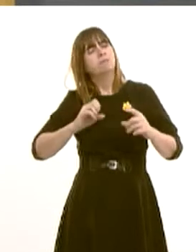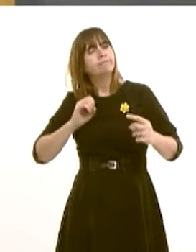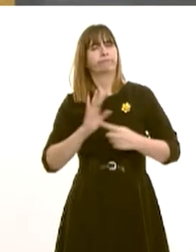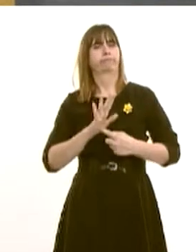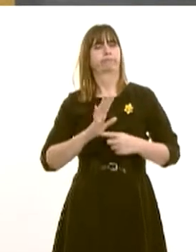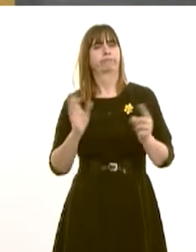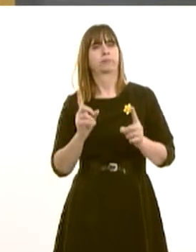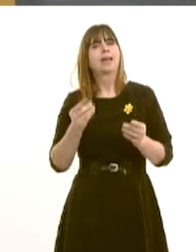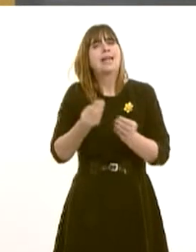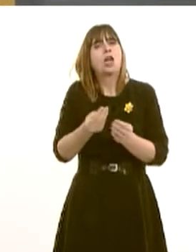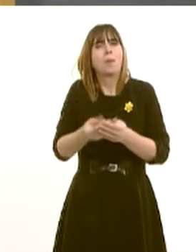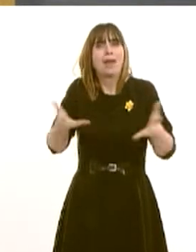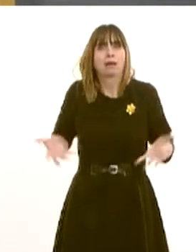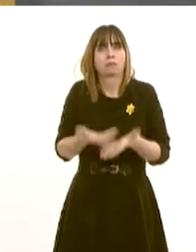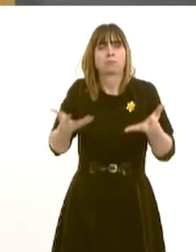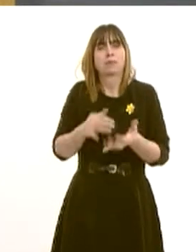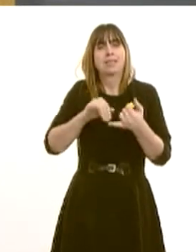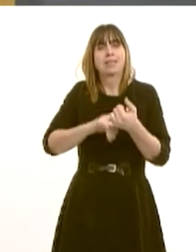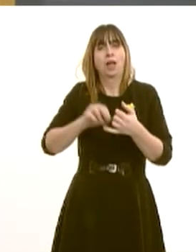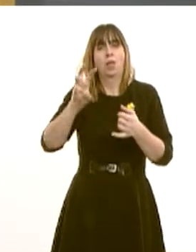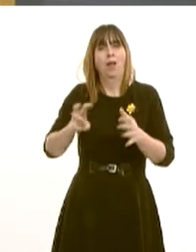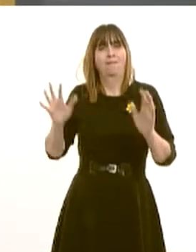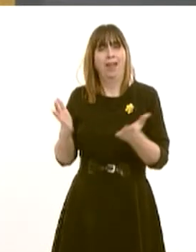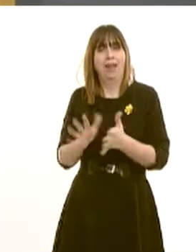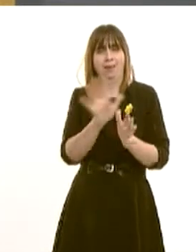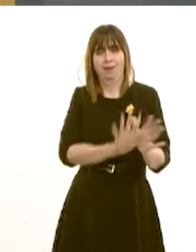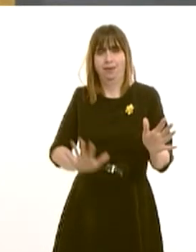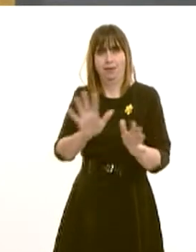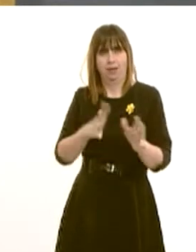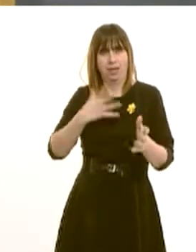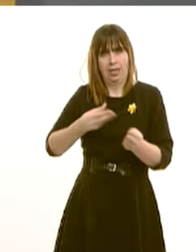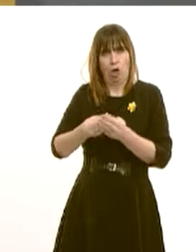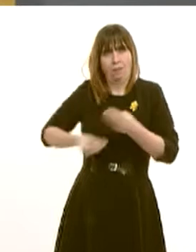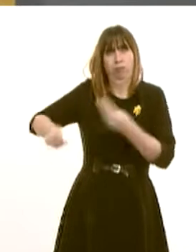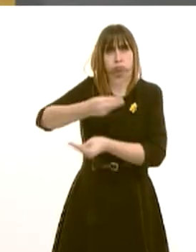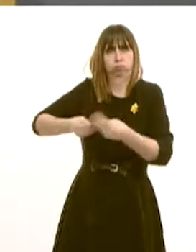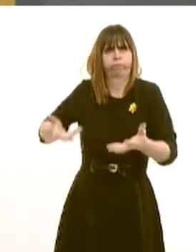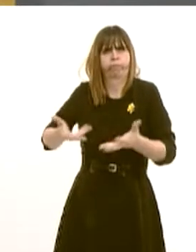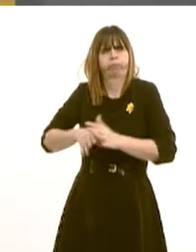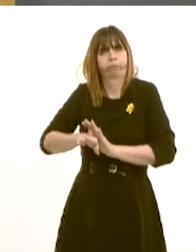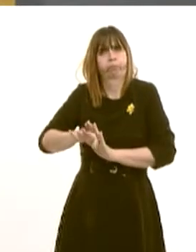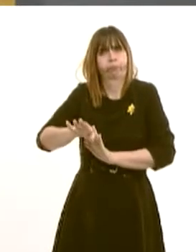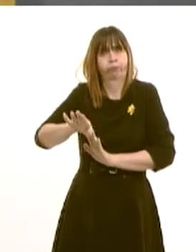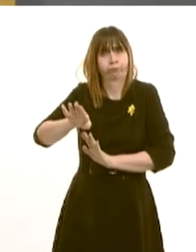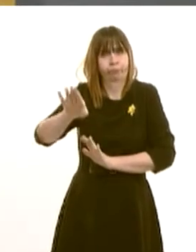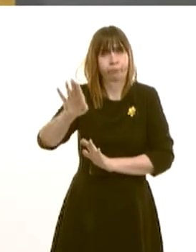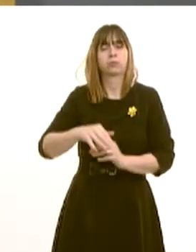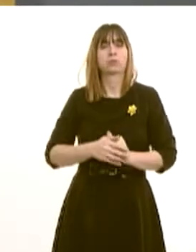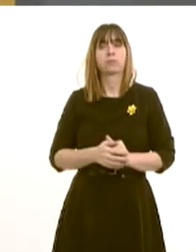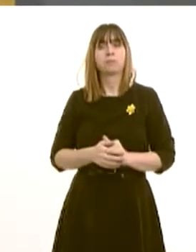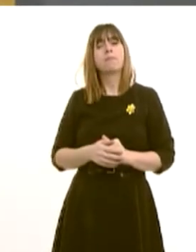the economic regeneration of the South East Valleys, working closely with those same local authorities, whatever they may be.